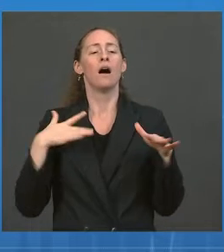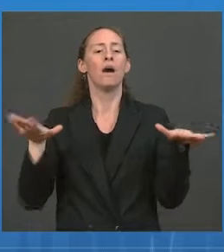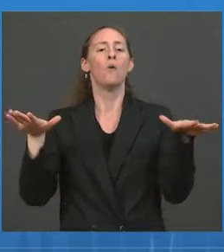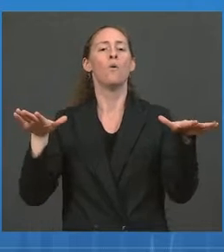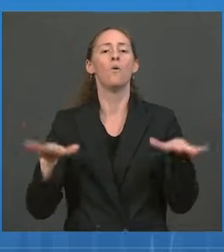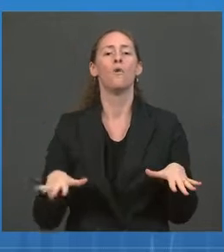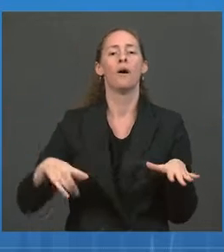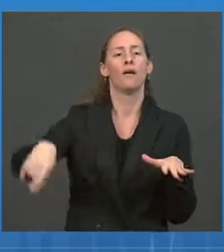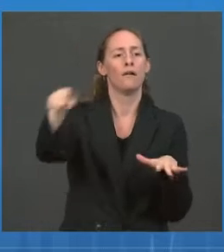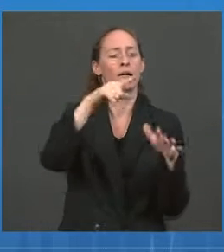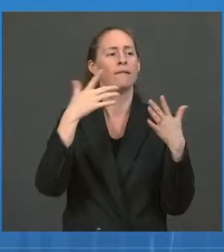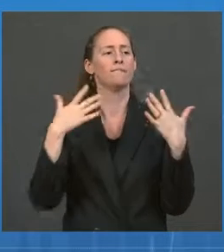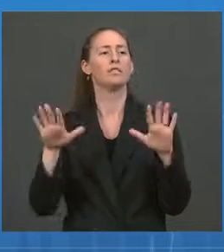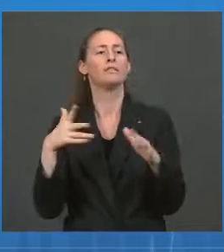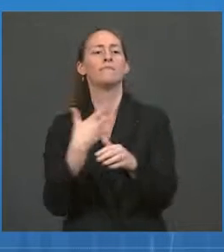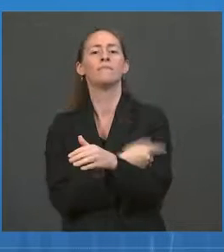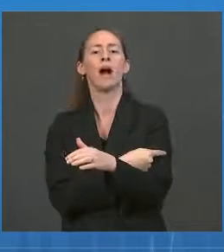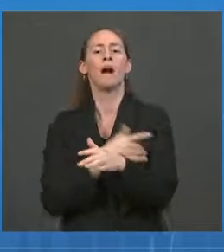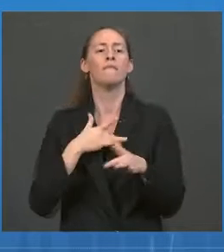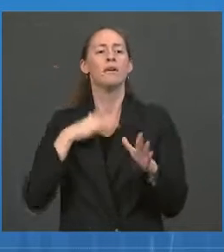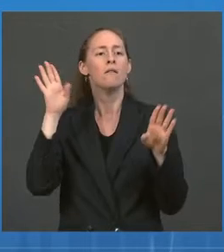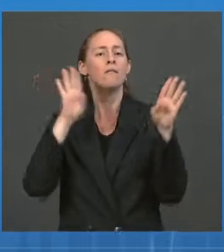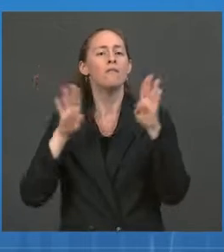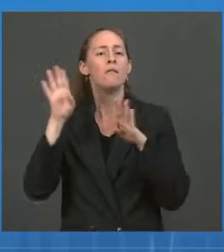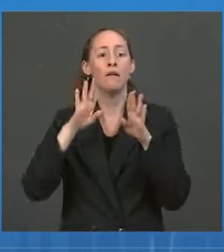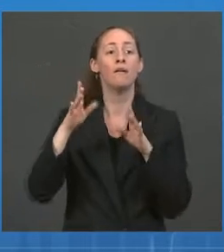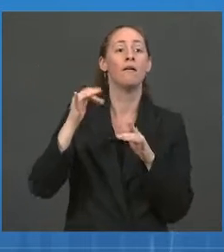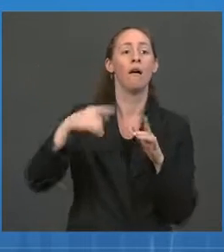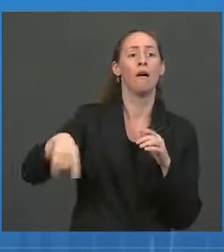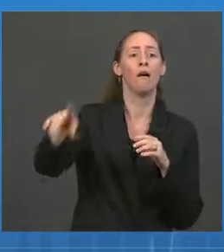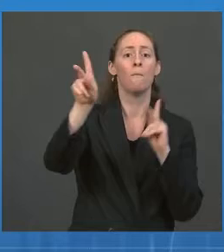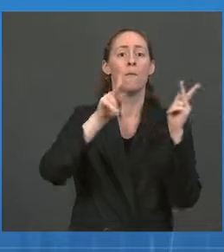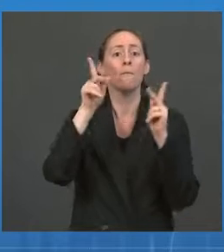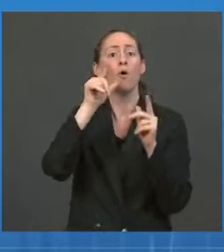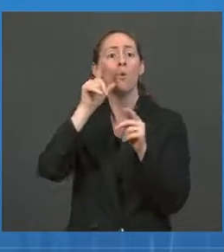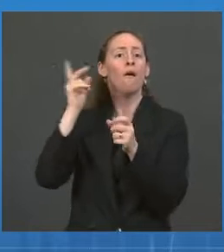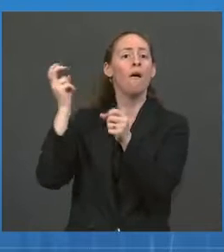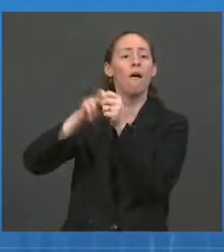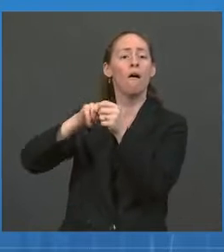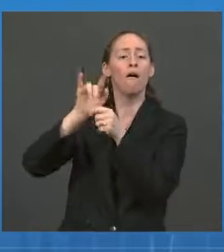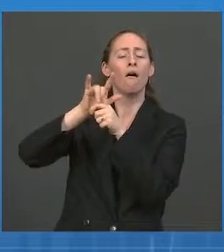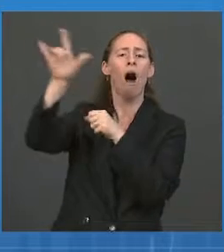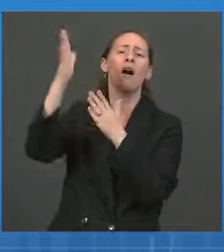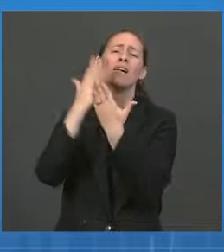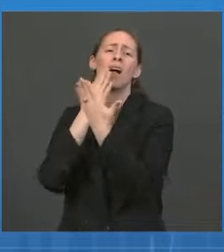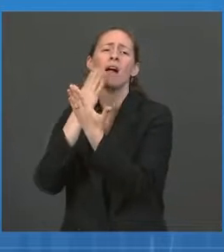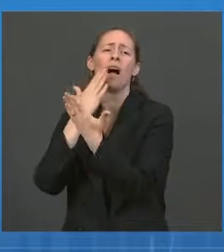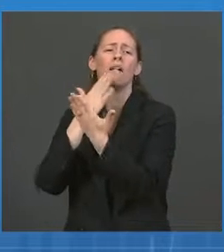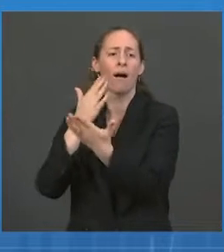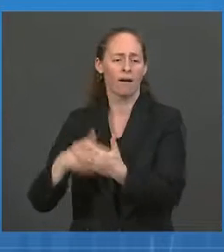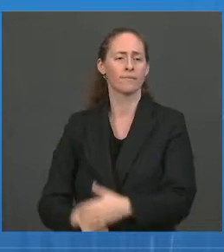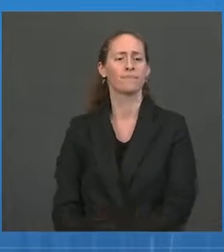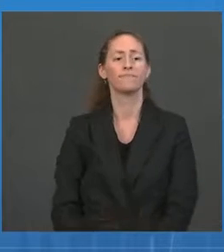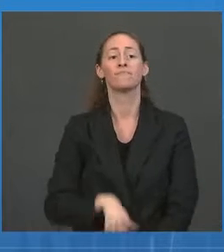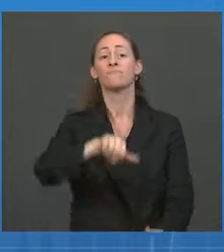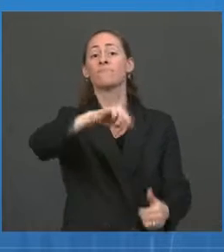have told me how much it means to them. Another employee wrote, it's just the right thing to do.